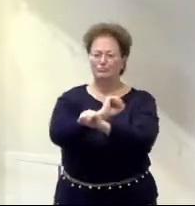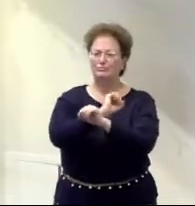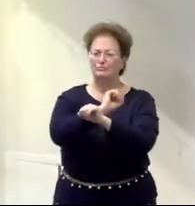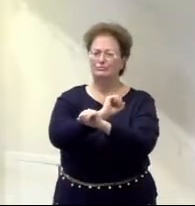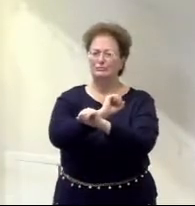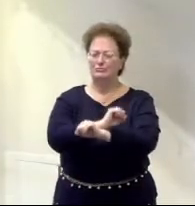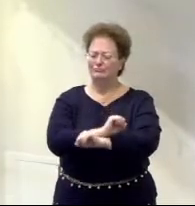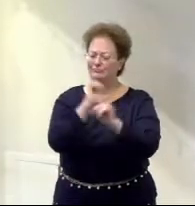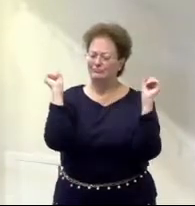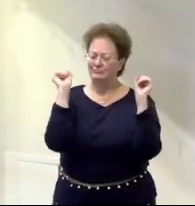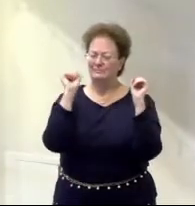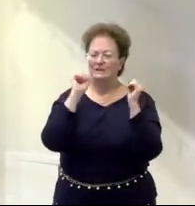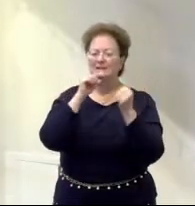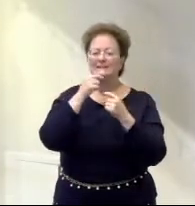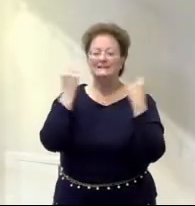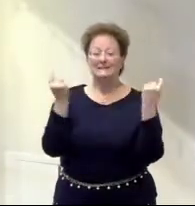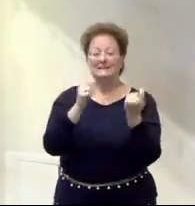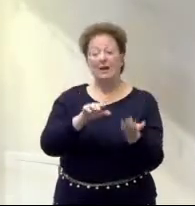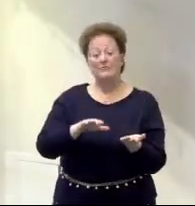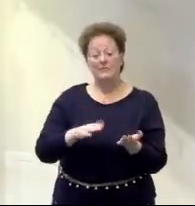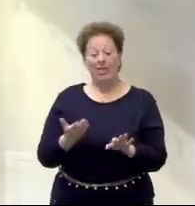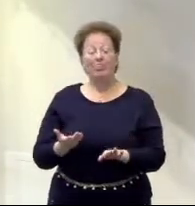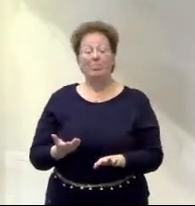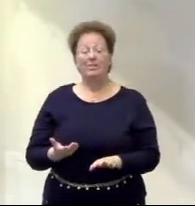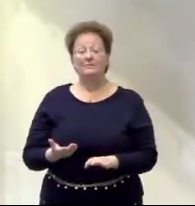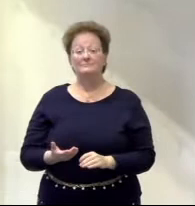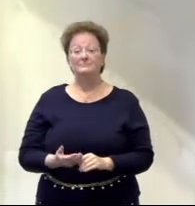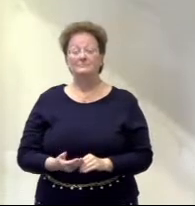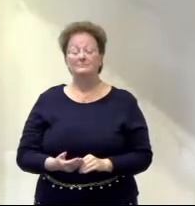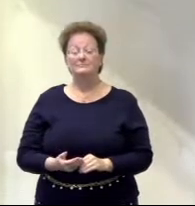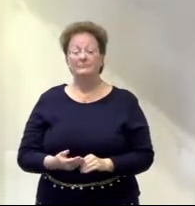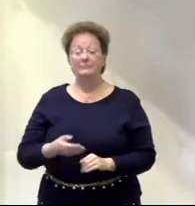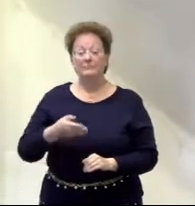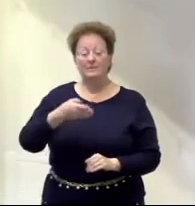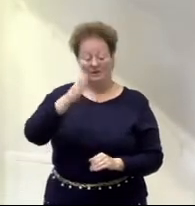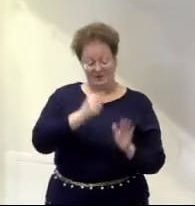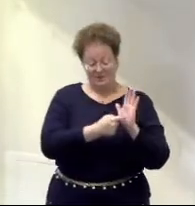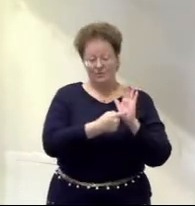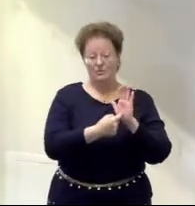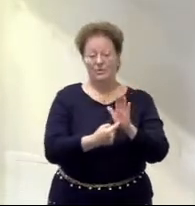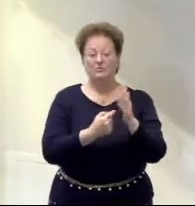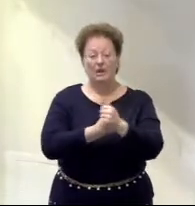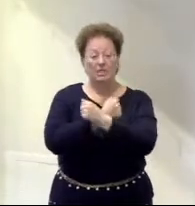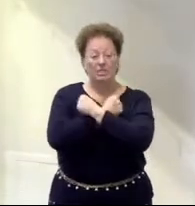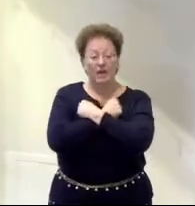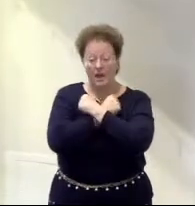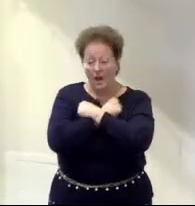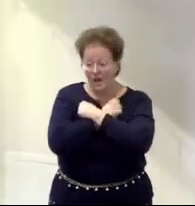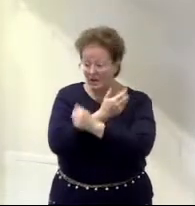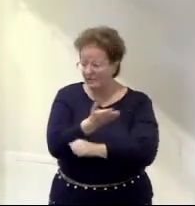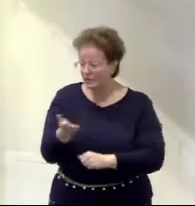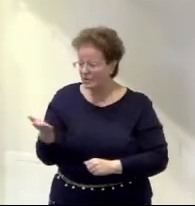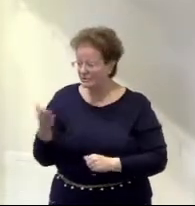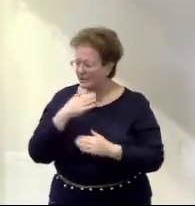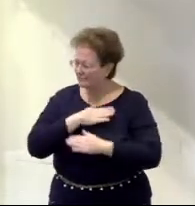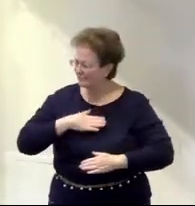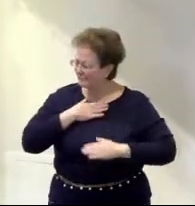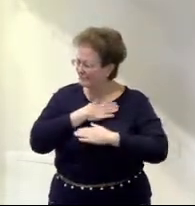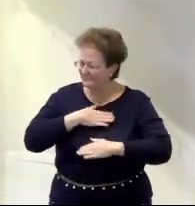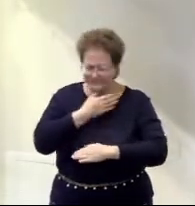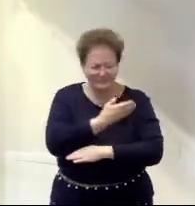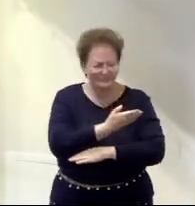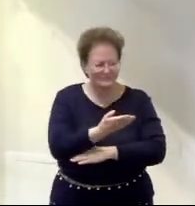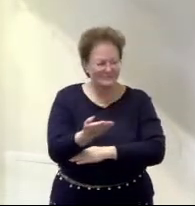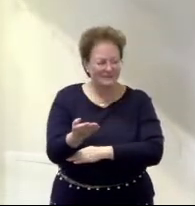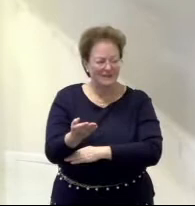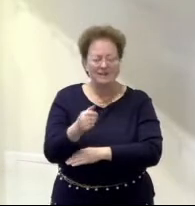through baptism. And remember that through baptism, God shows he loves you and he's well pleased with you. Not because of who you are, because